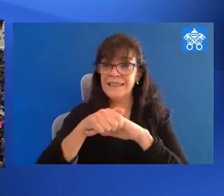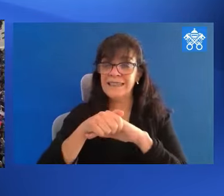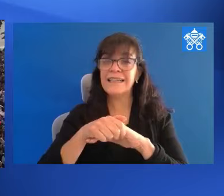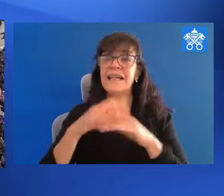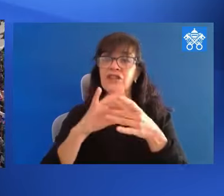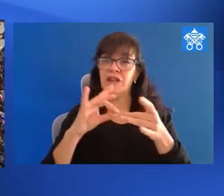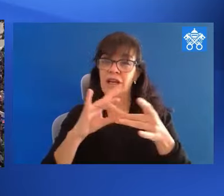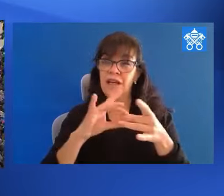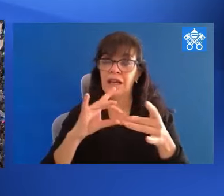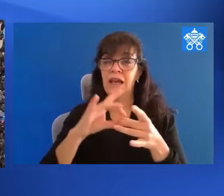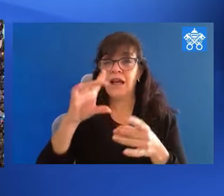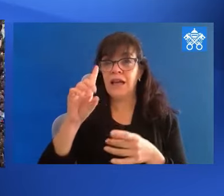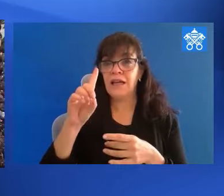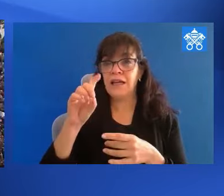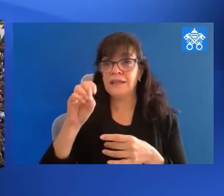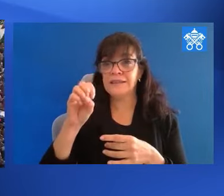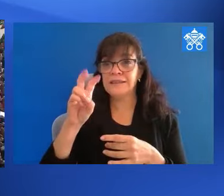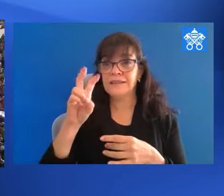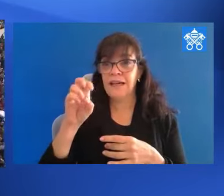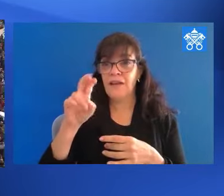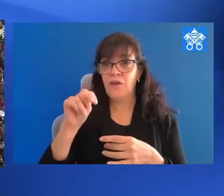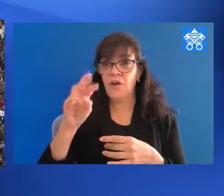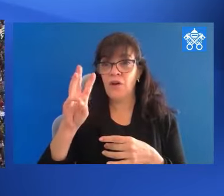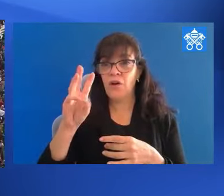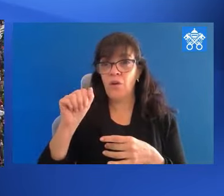providing the commentary and translation for this Angeles.